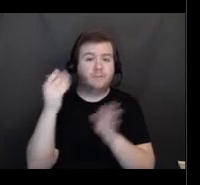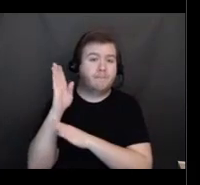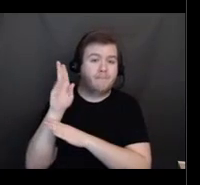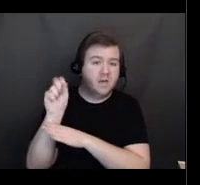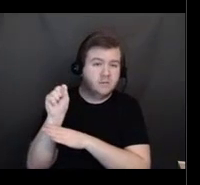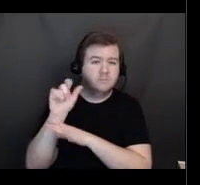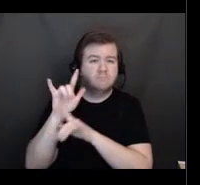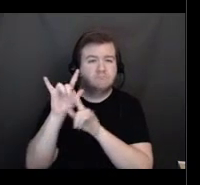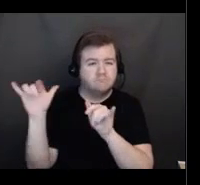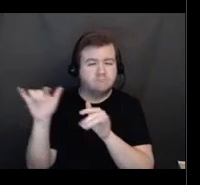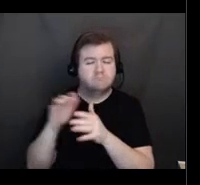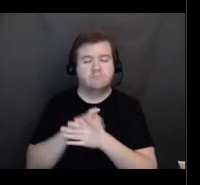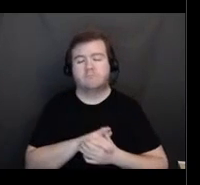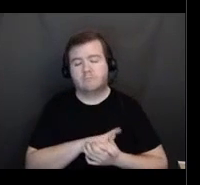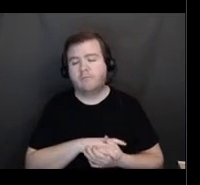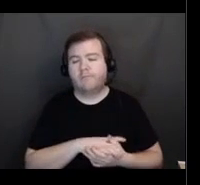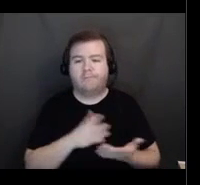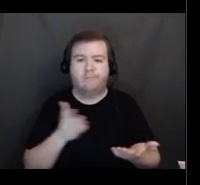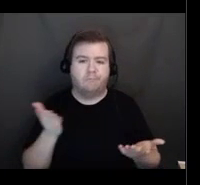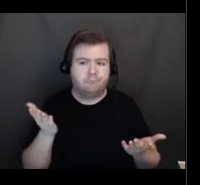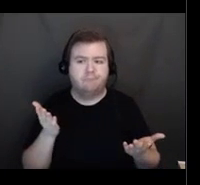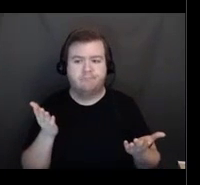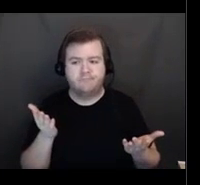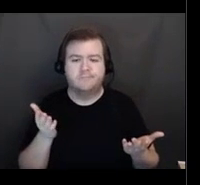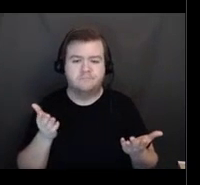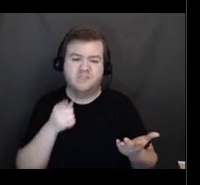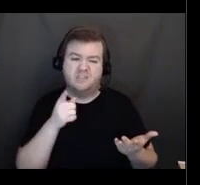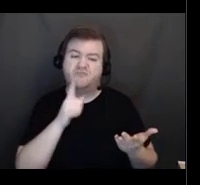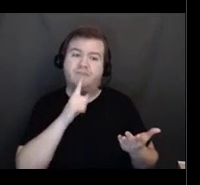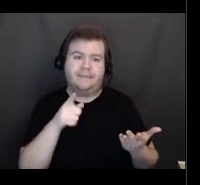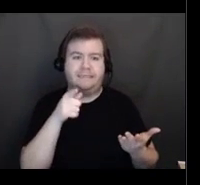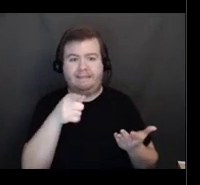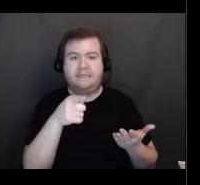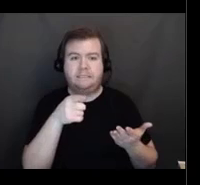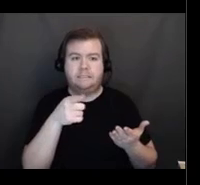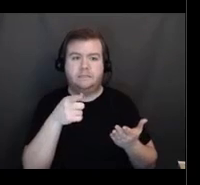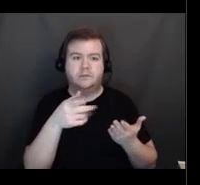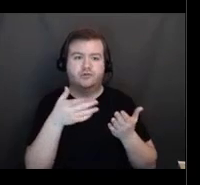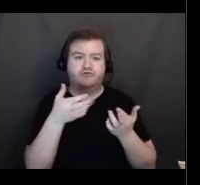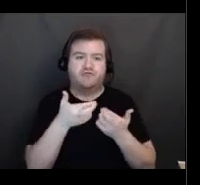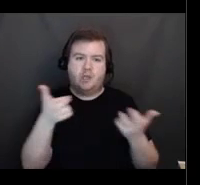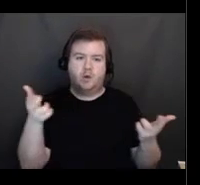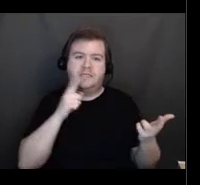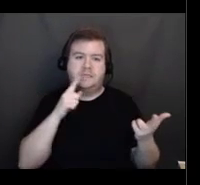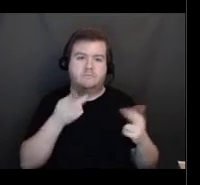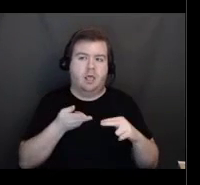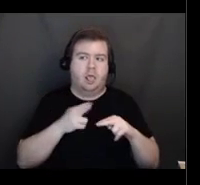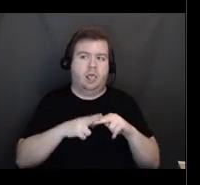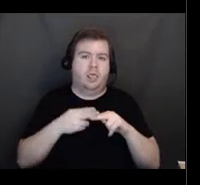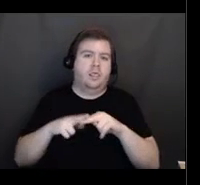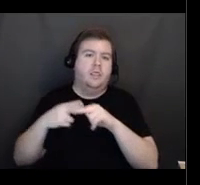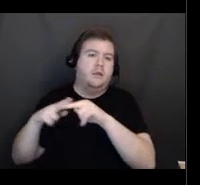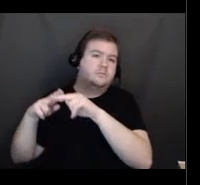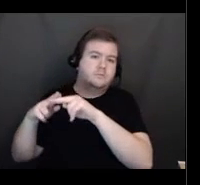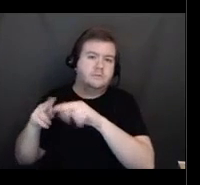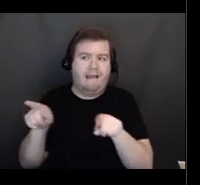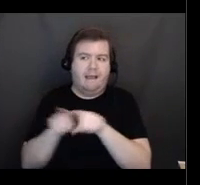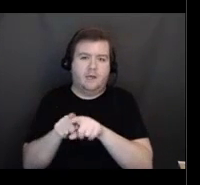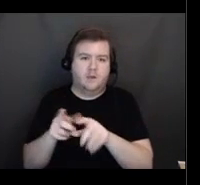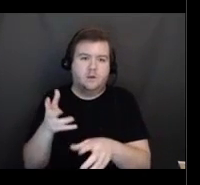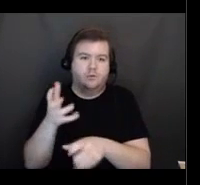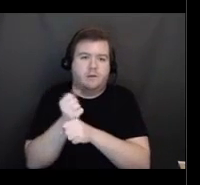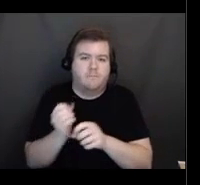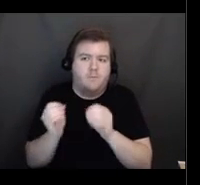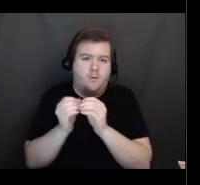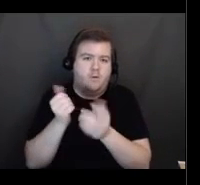that. And they are, like I said, adding to this as some expansion comes